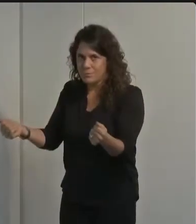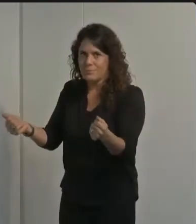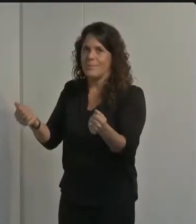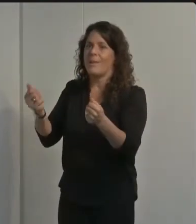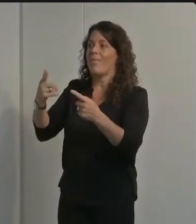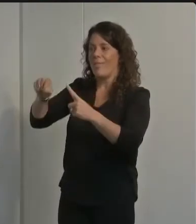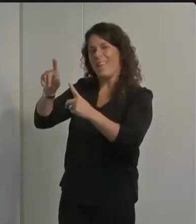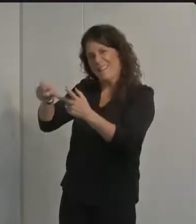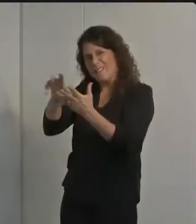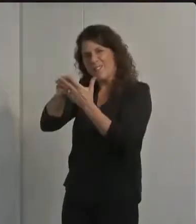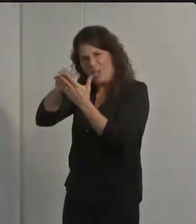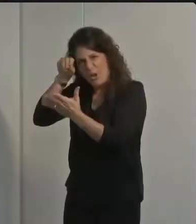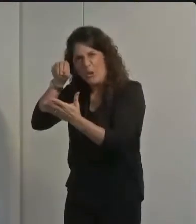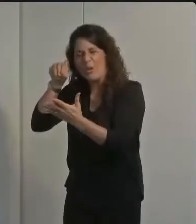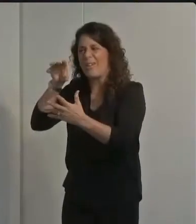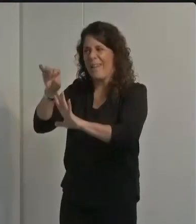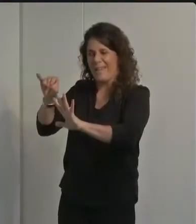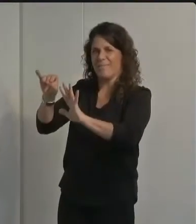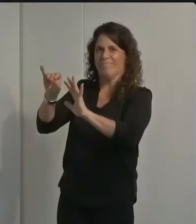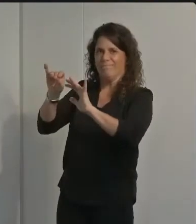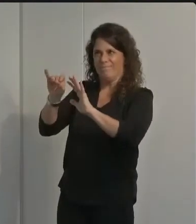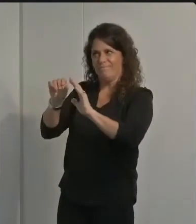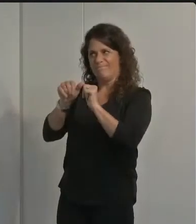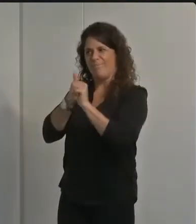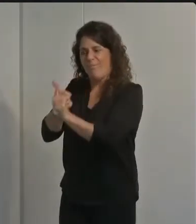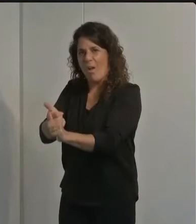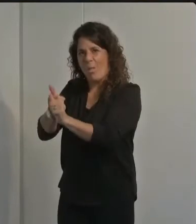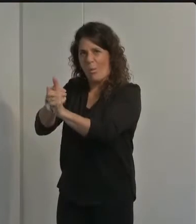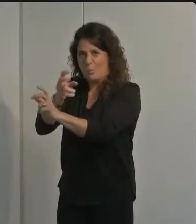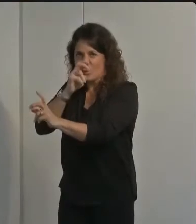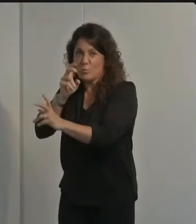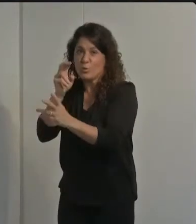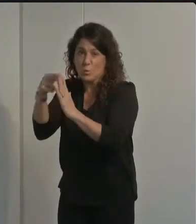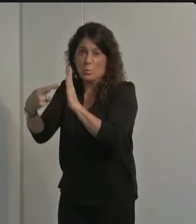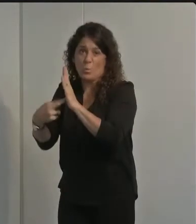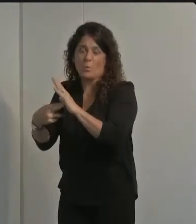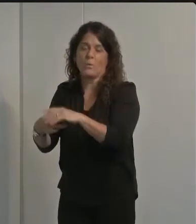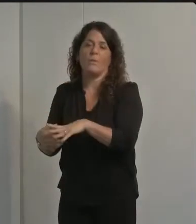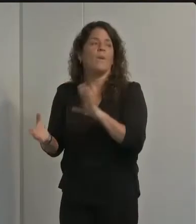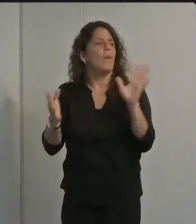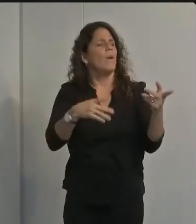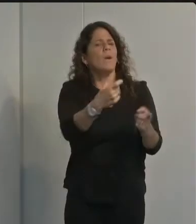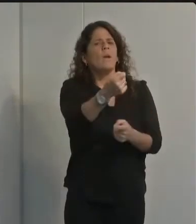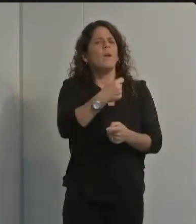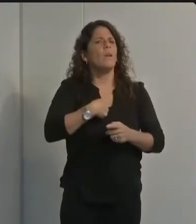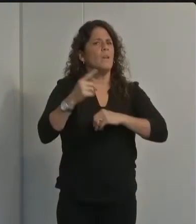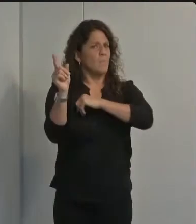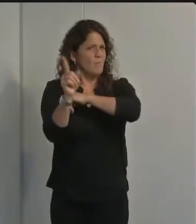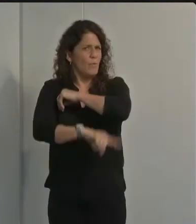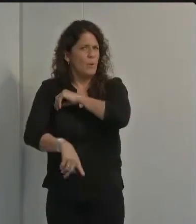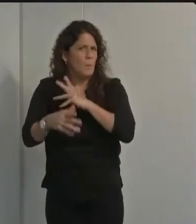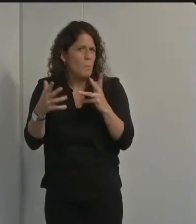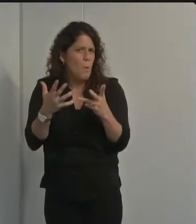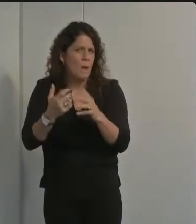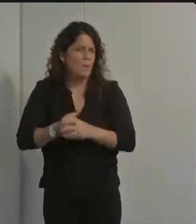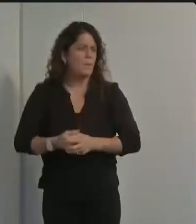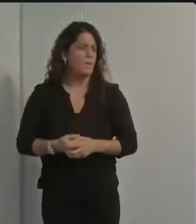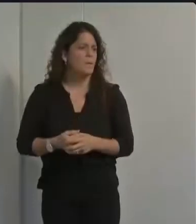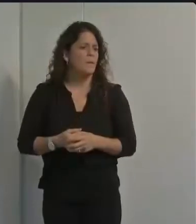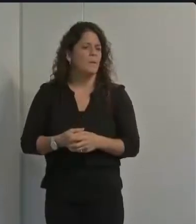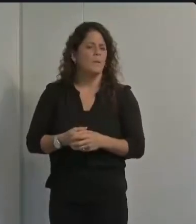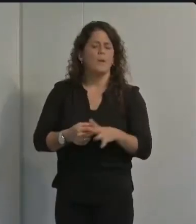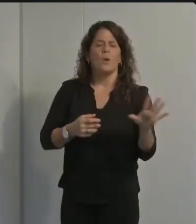yeah so what are you anticipating in terms of of enforcement then well tom i would just add that um